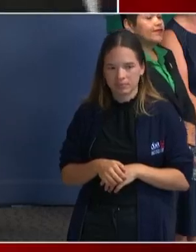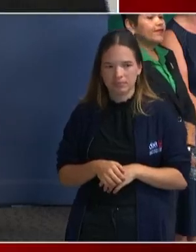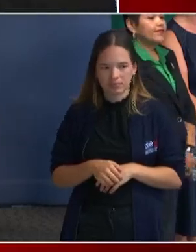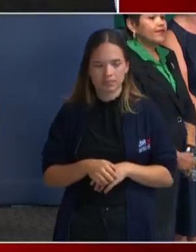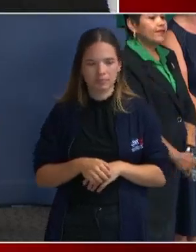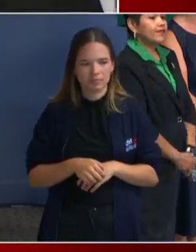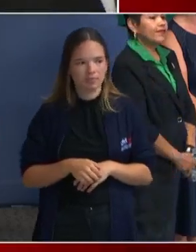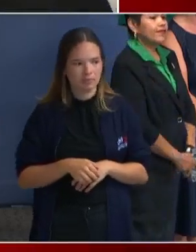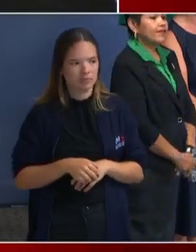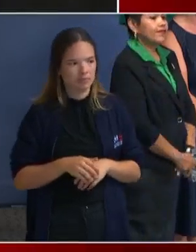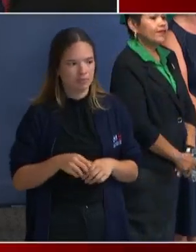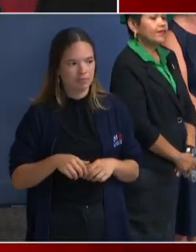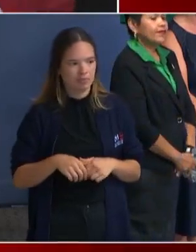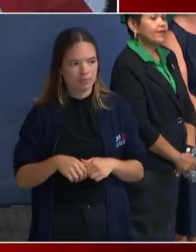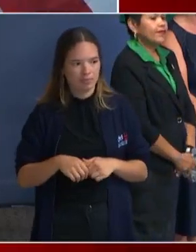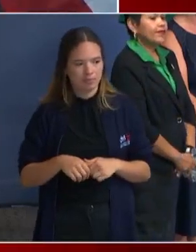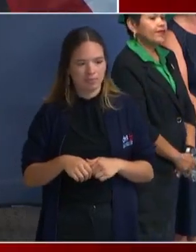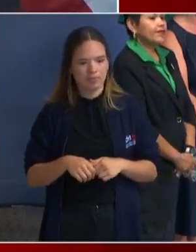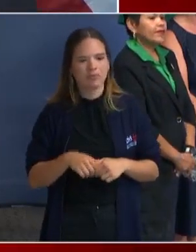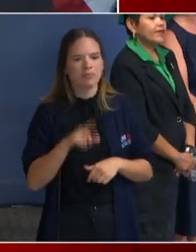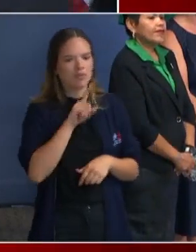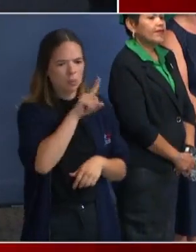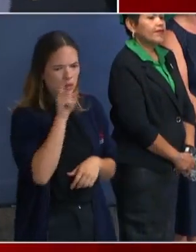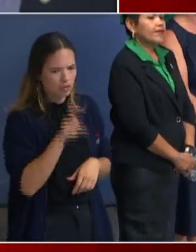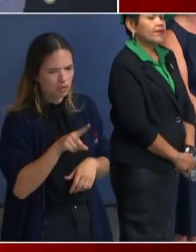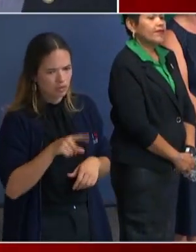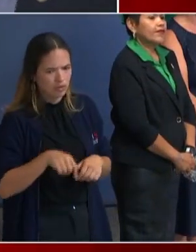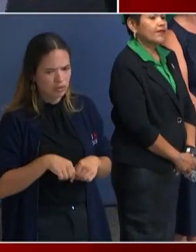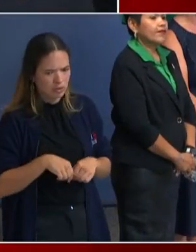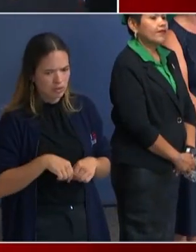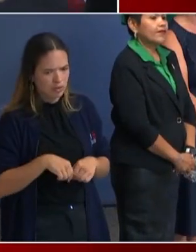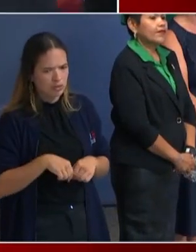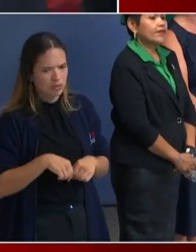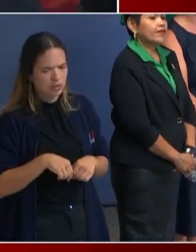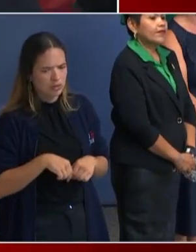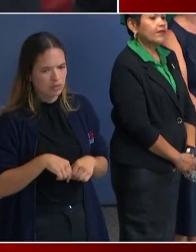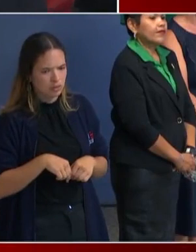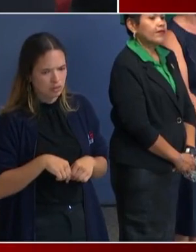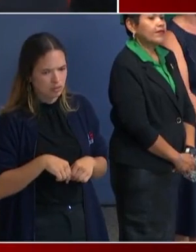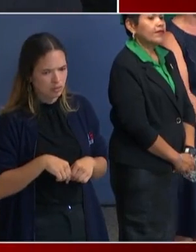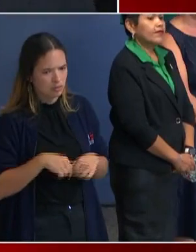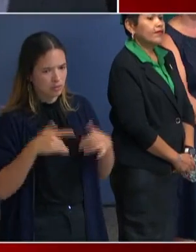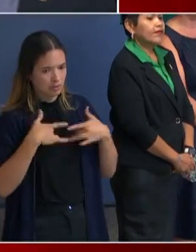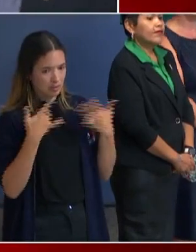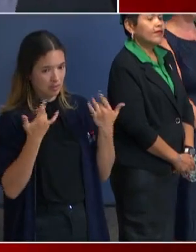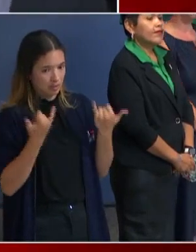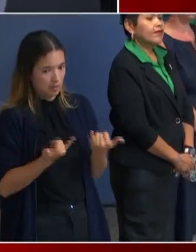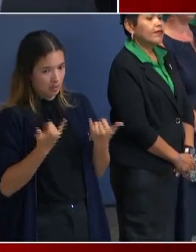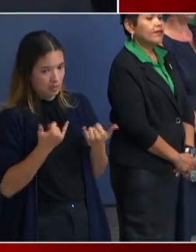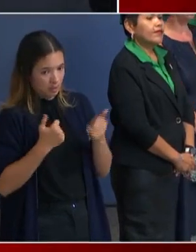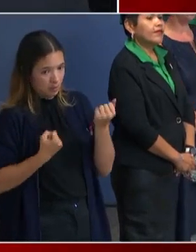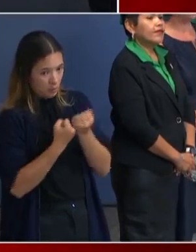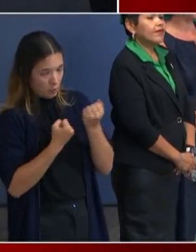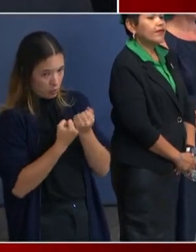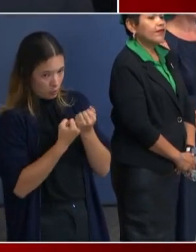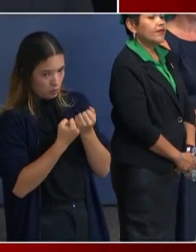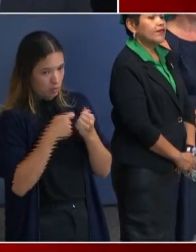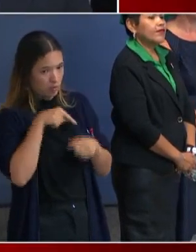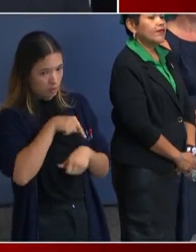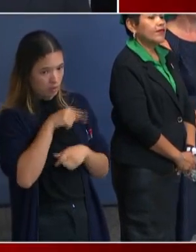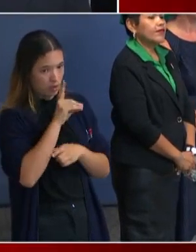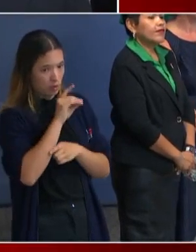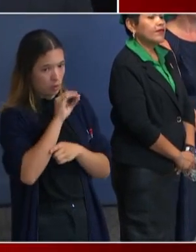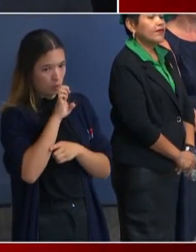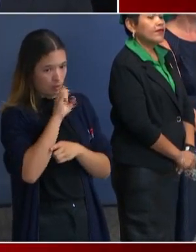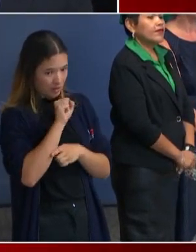Can you give us an update on the enforcement of the codes for the marijuana gifting shops?